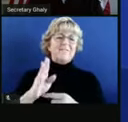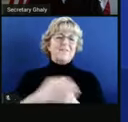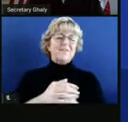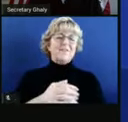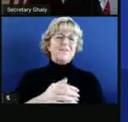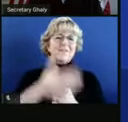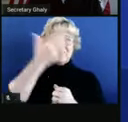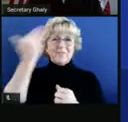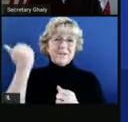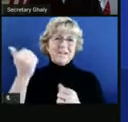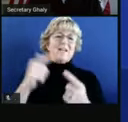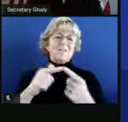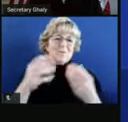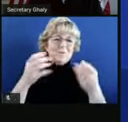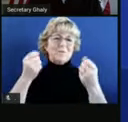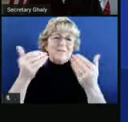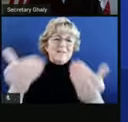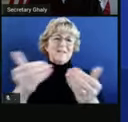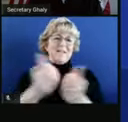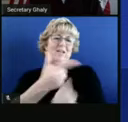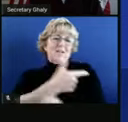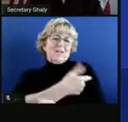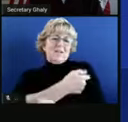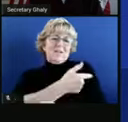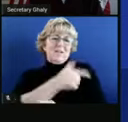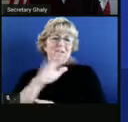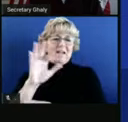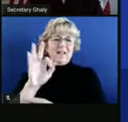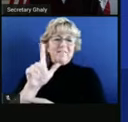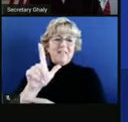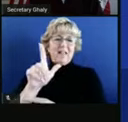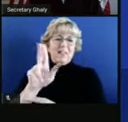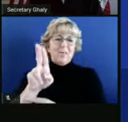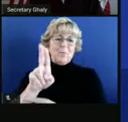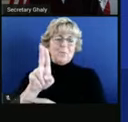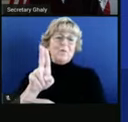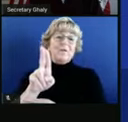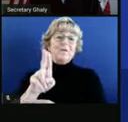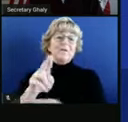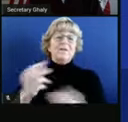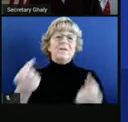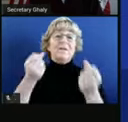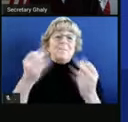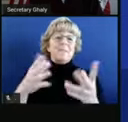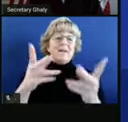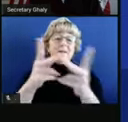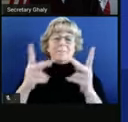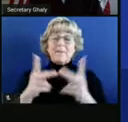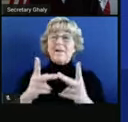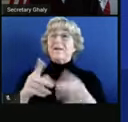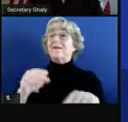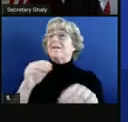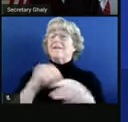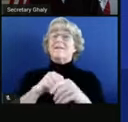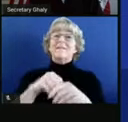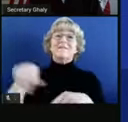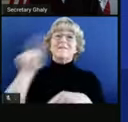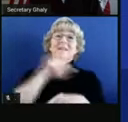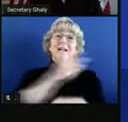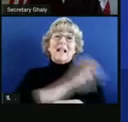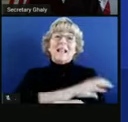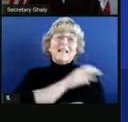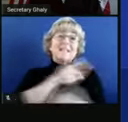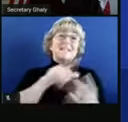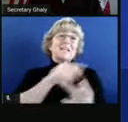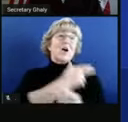to remind you to get your flu shot if you haven't already. I know clinics and hospital systems in your physician's office or your provider's office